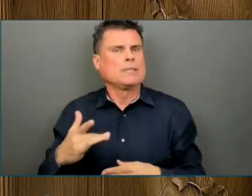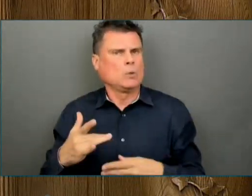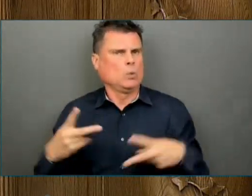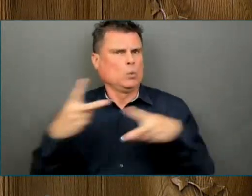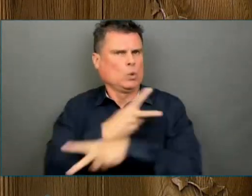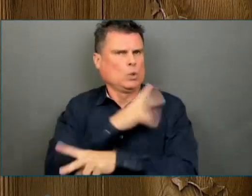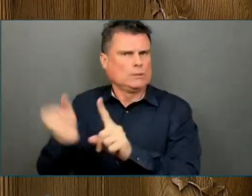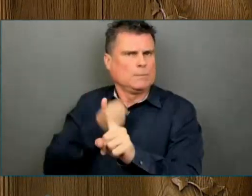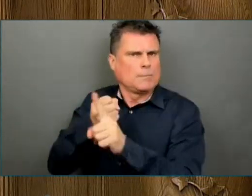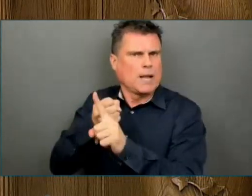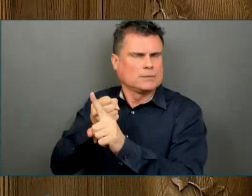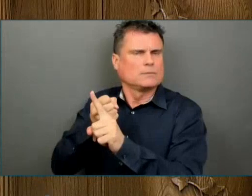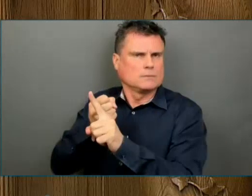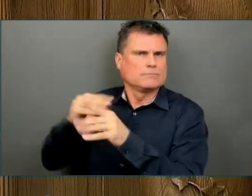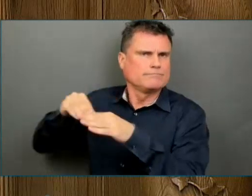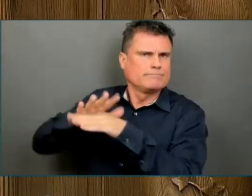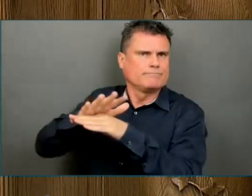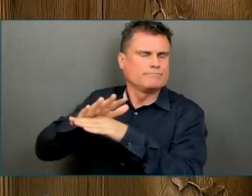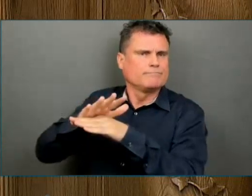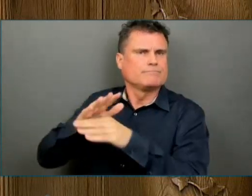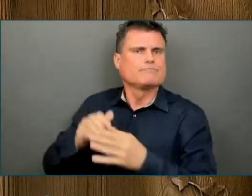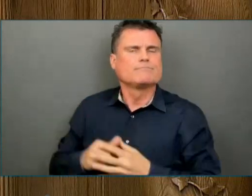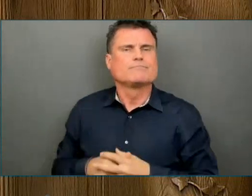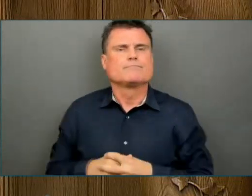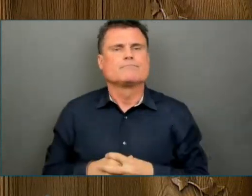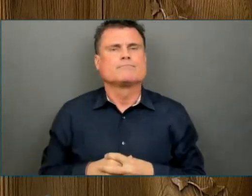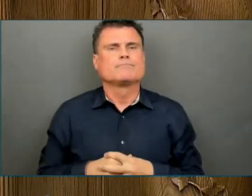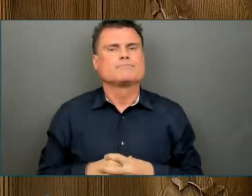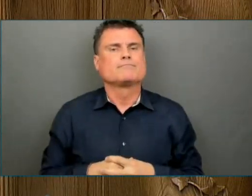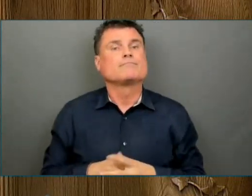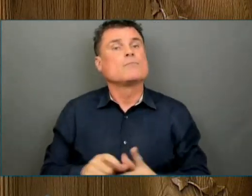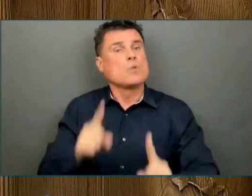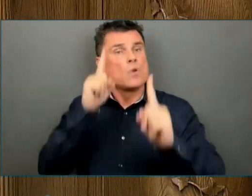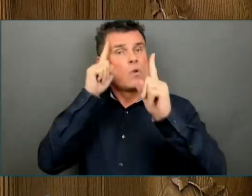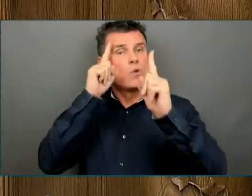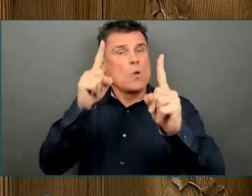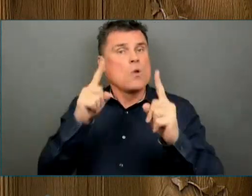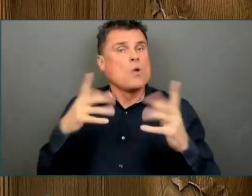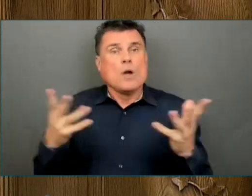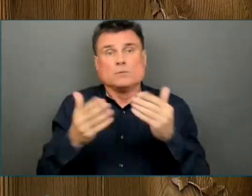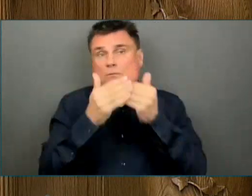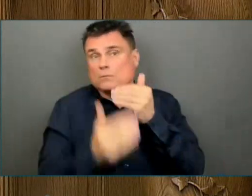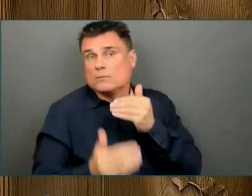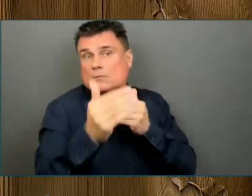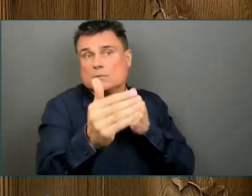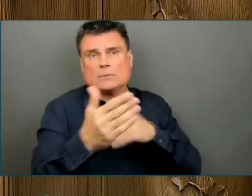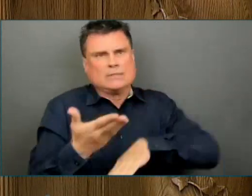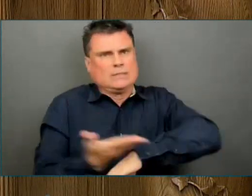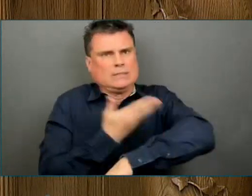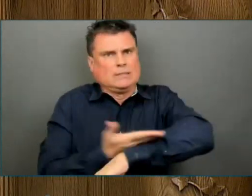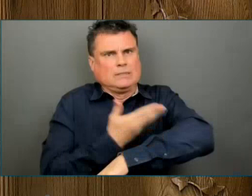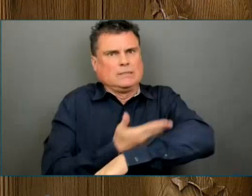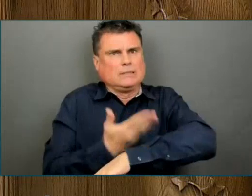days, your government will make targeted investments to ensure the recovery does not leave people behind.